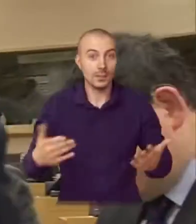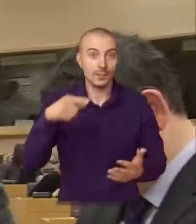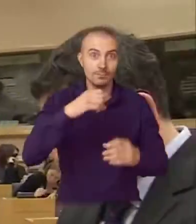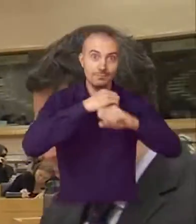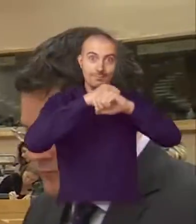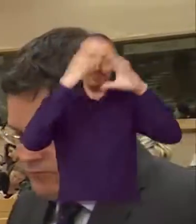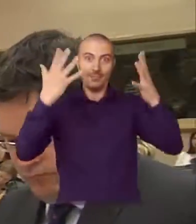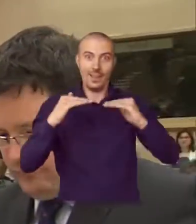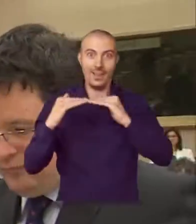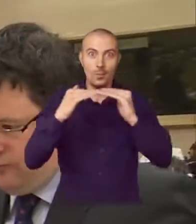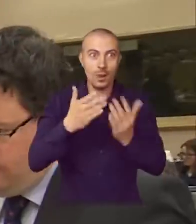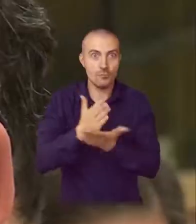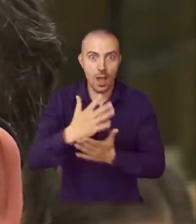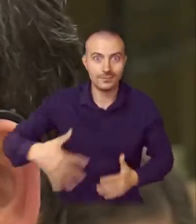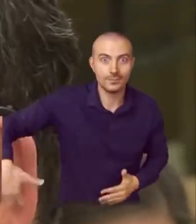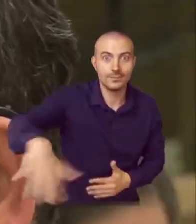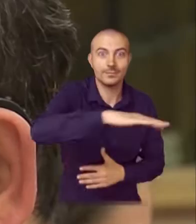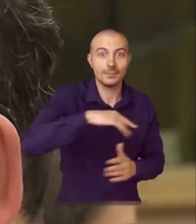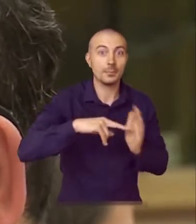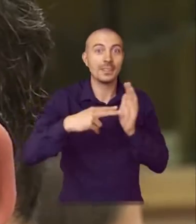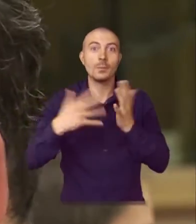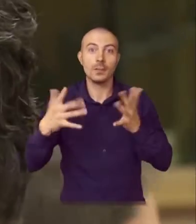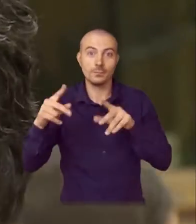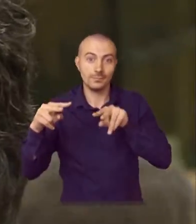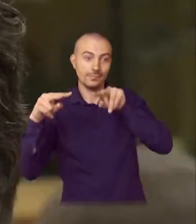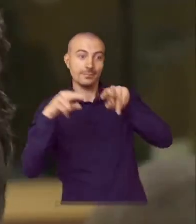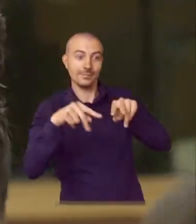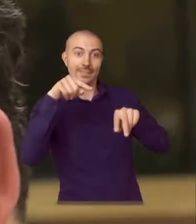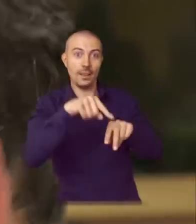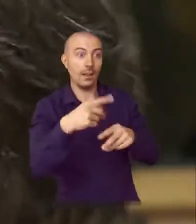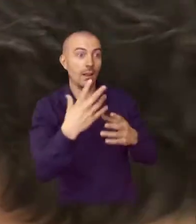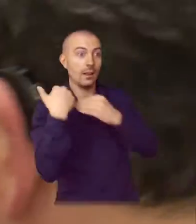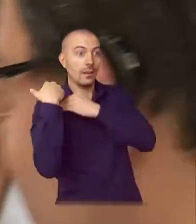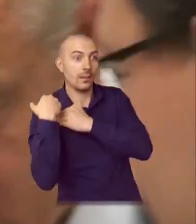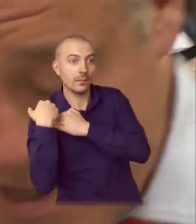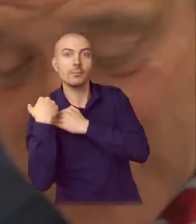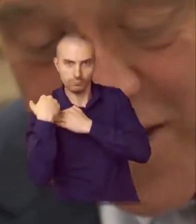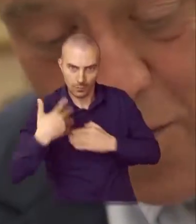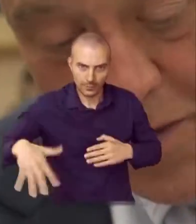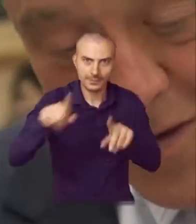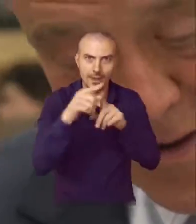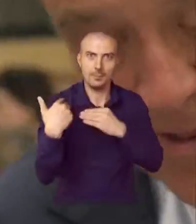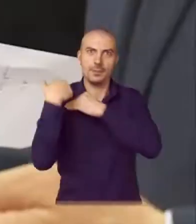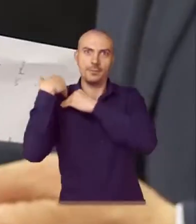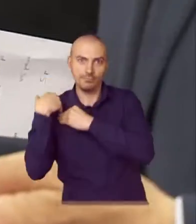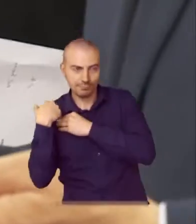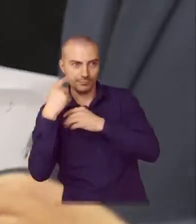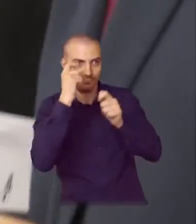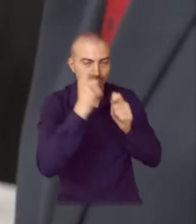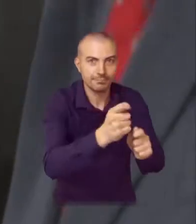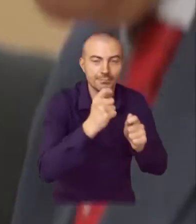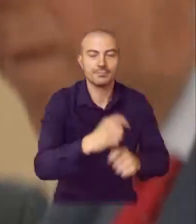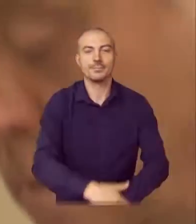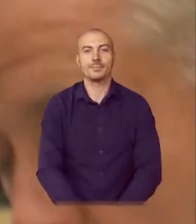However, they're really about giving equal rights to everyone, and with this perspective, they should be considered as a public